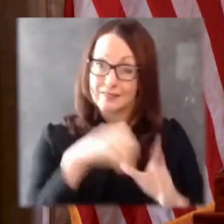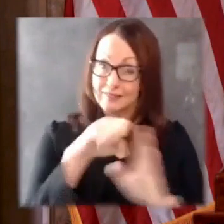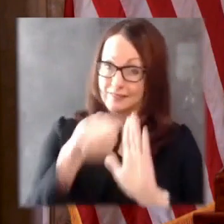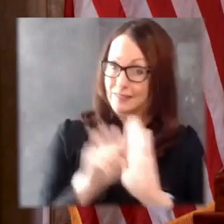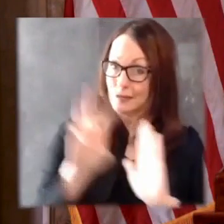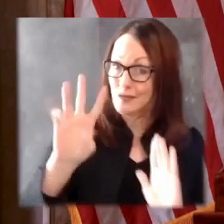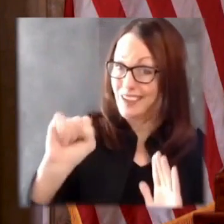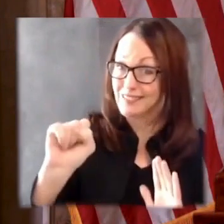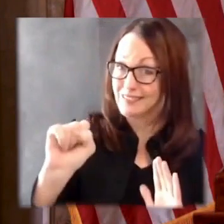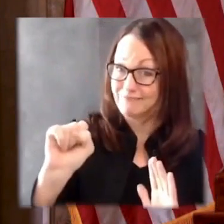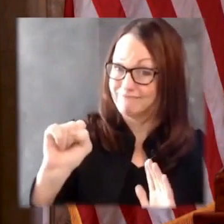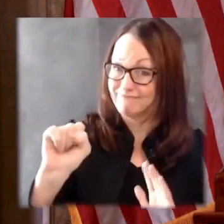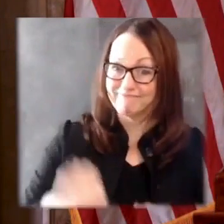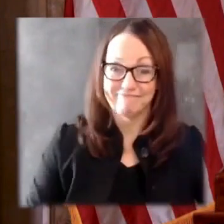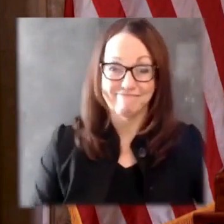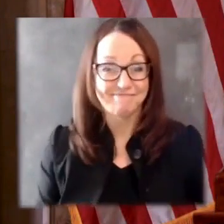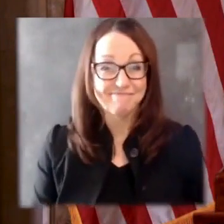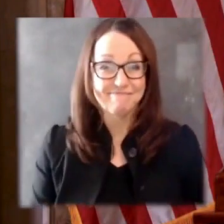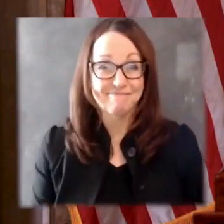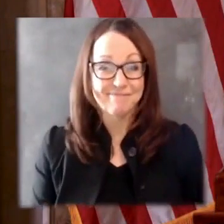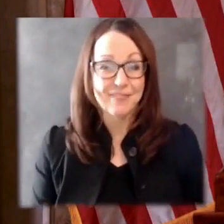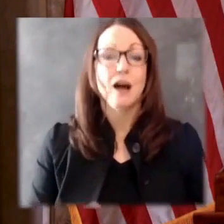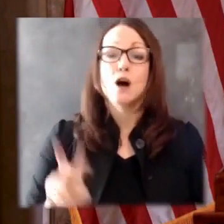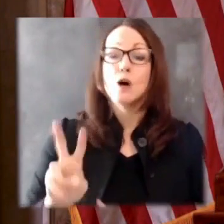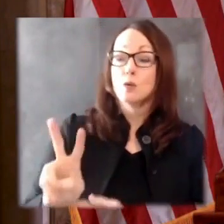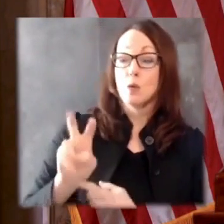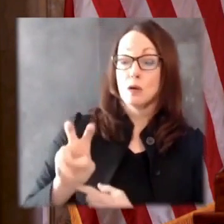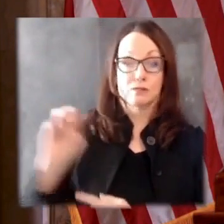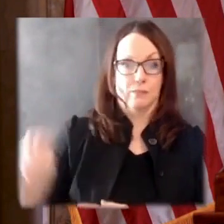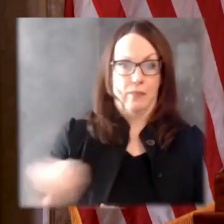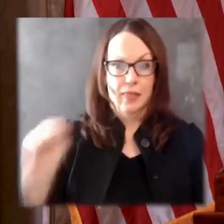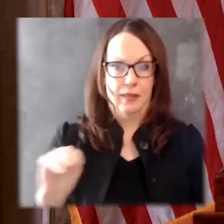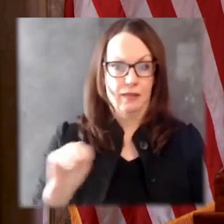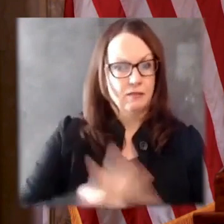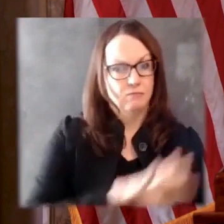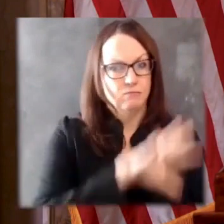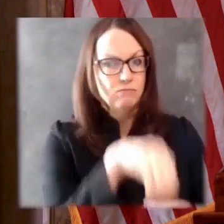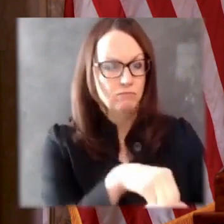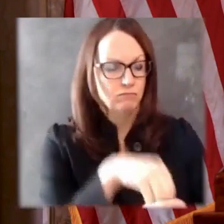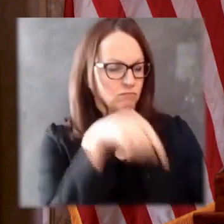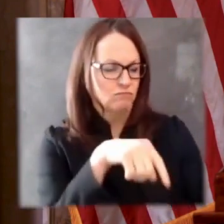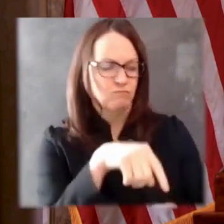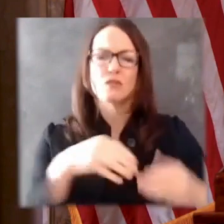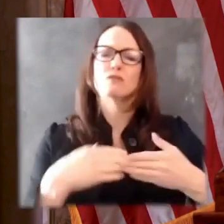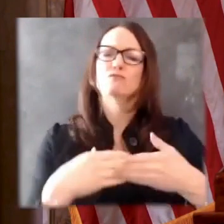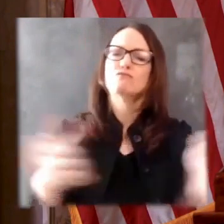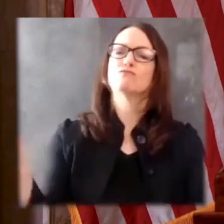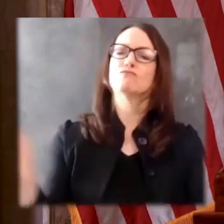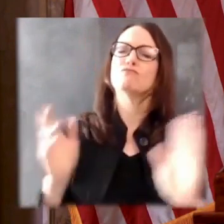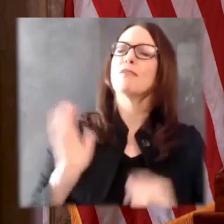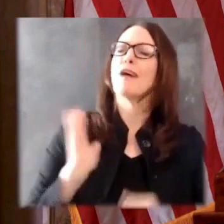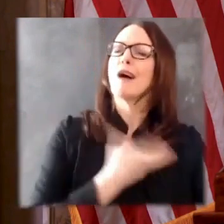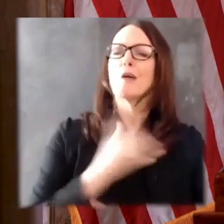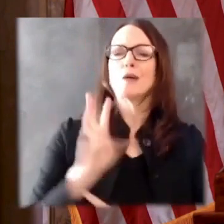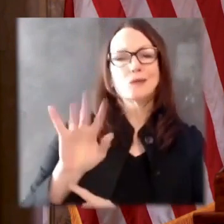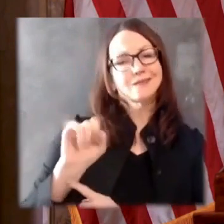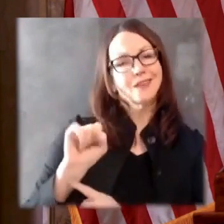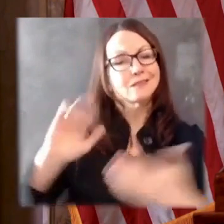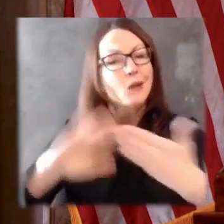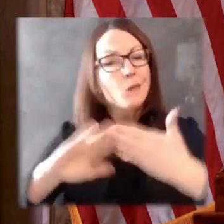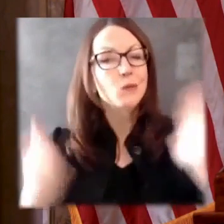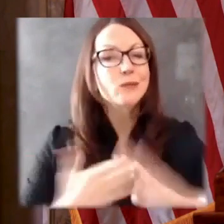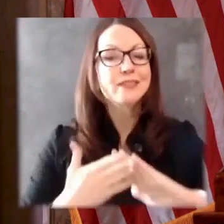million in helping communities across Wisconsin recover. But we know we have a long way to go